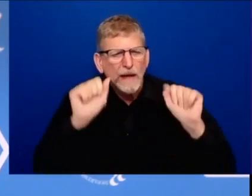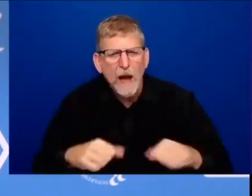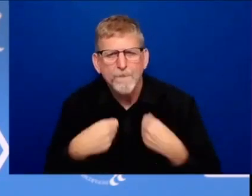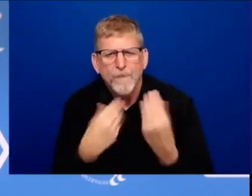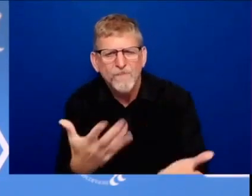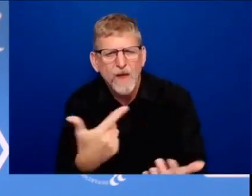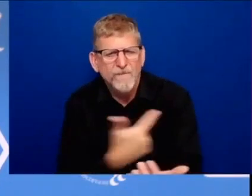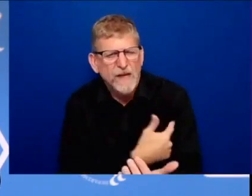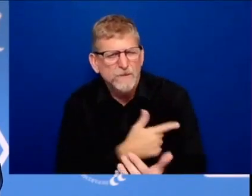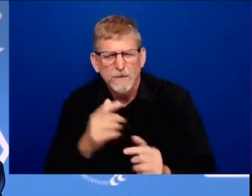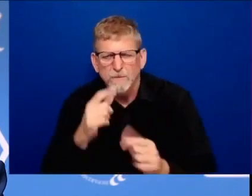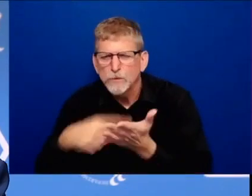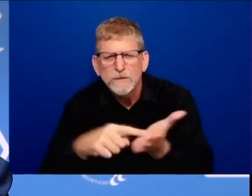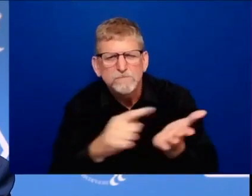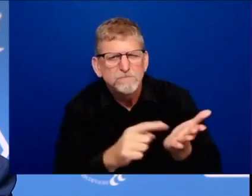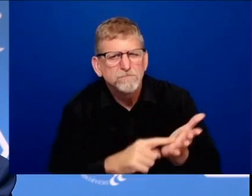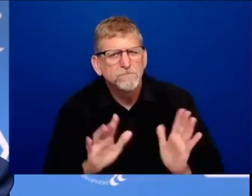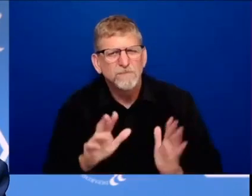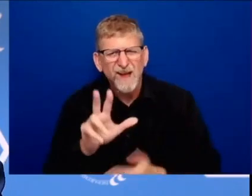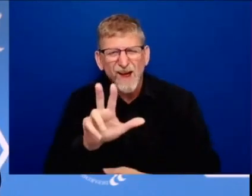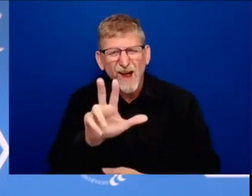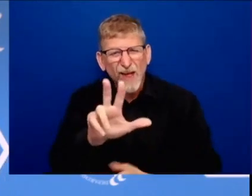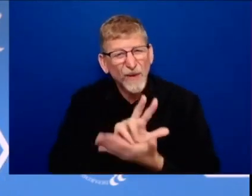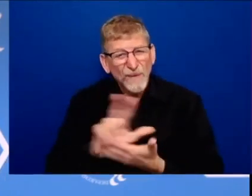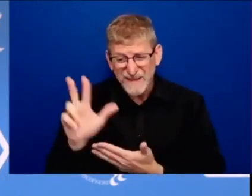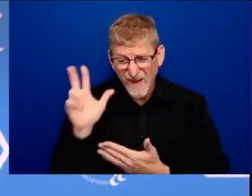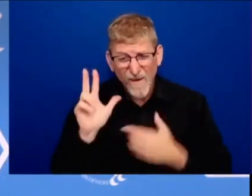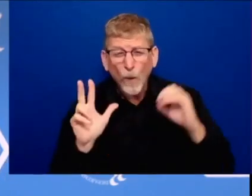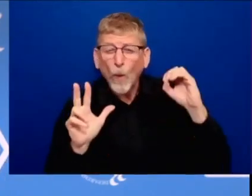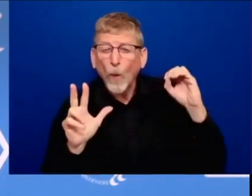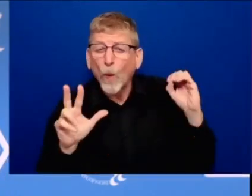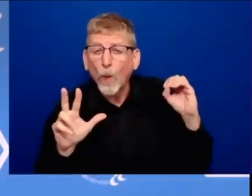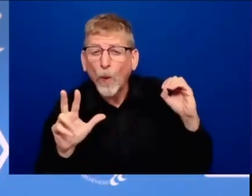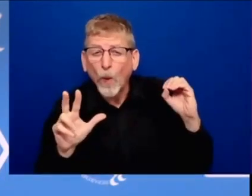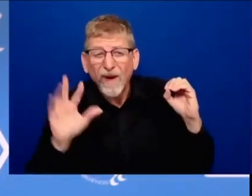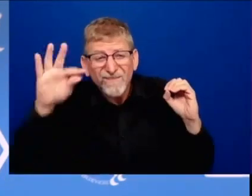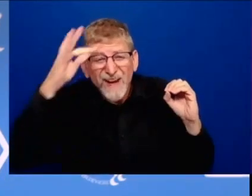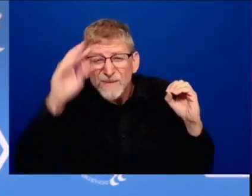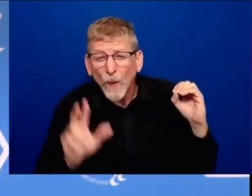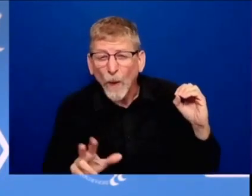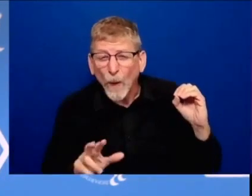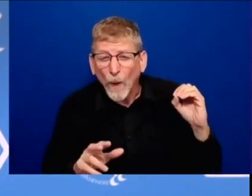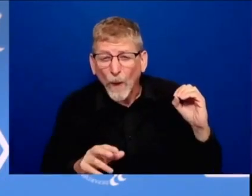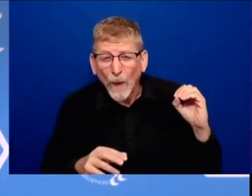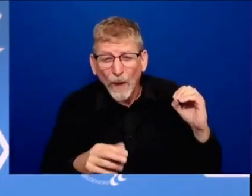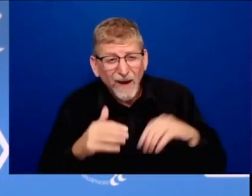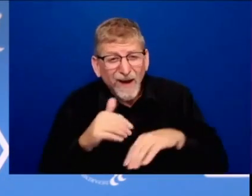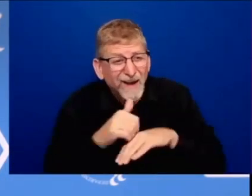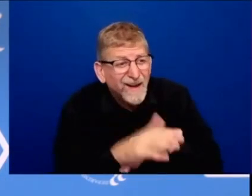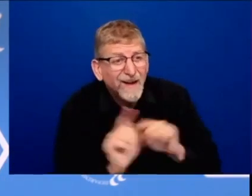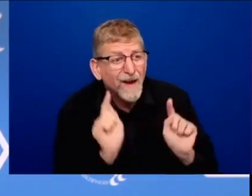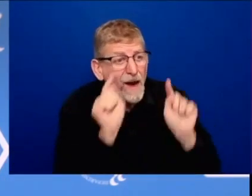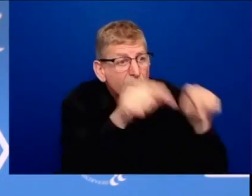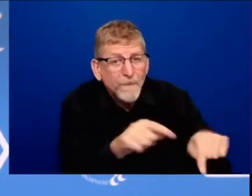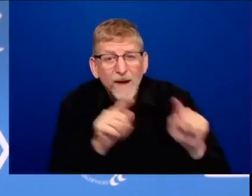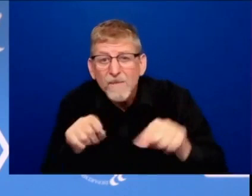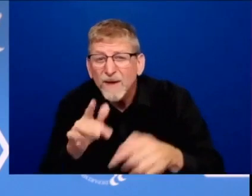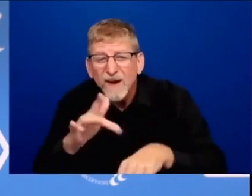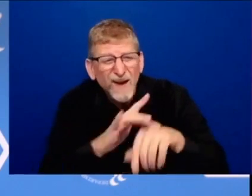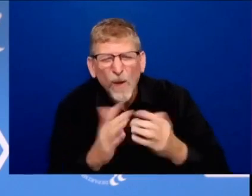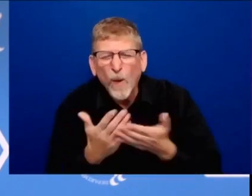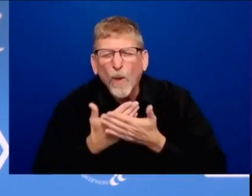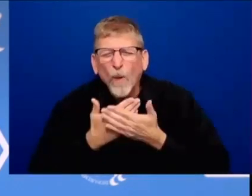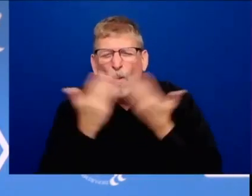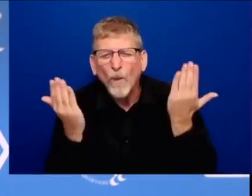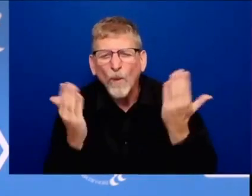to ship vaccines directly to local pharmacies so folks folks who are allowed to get a